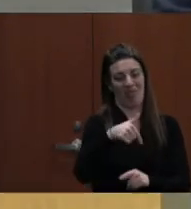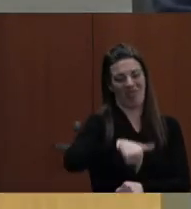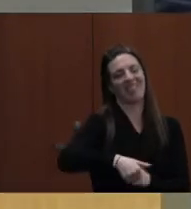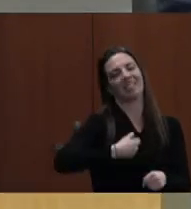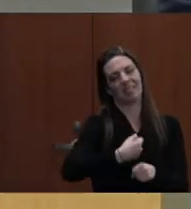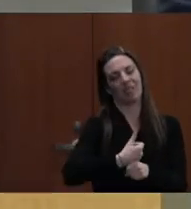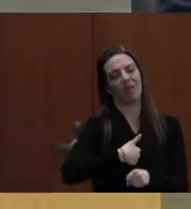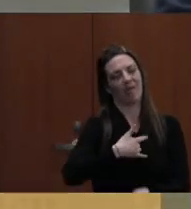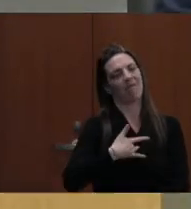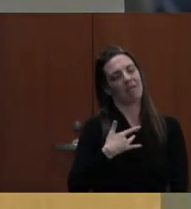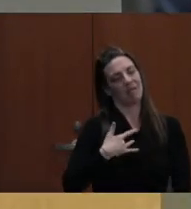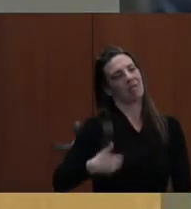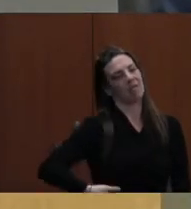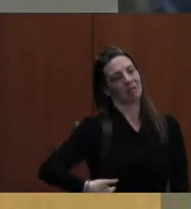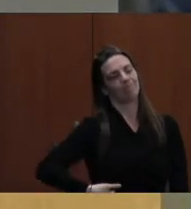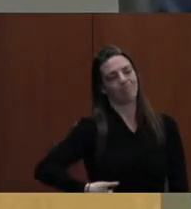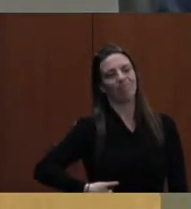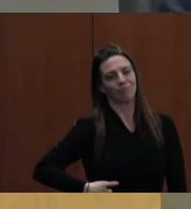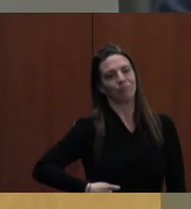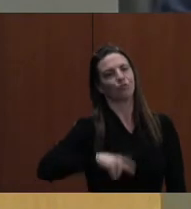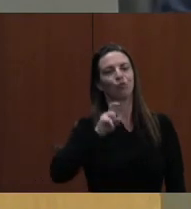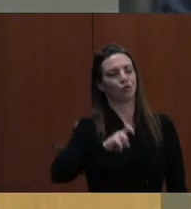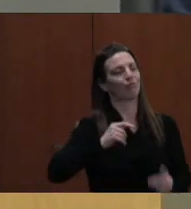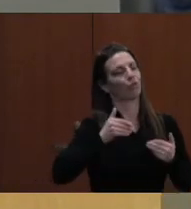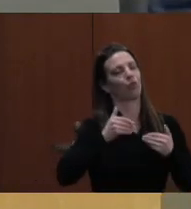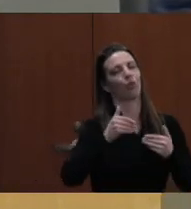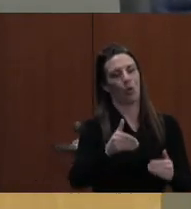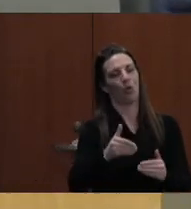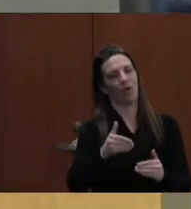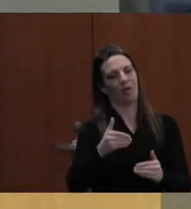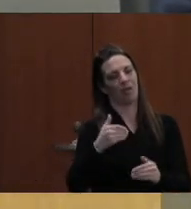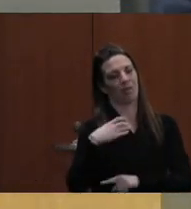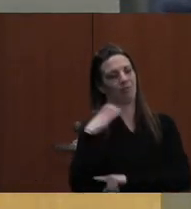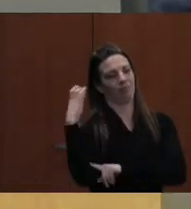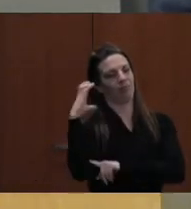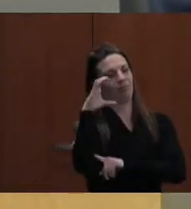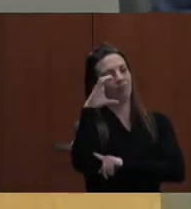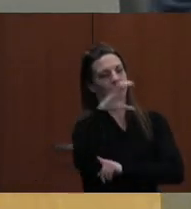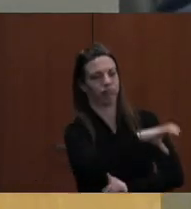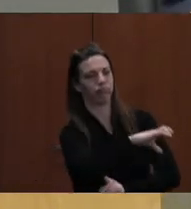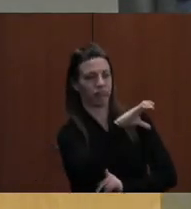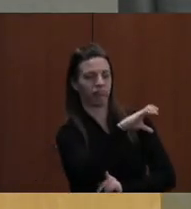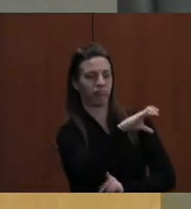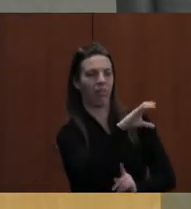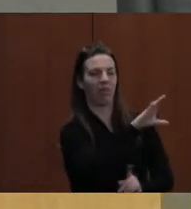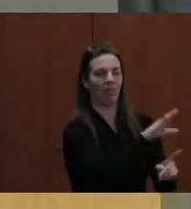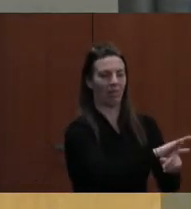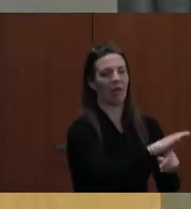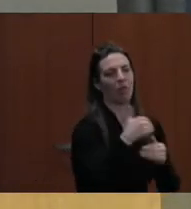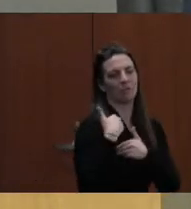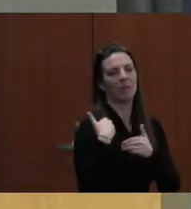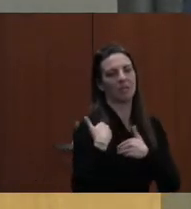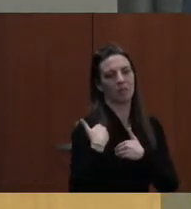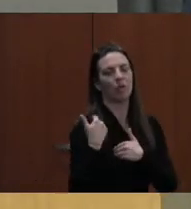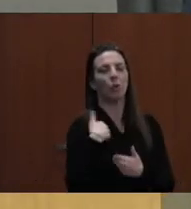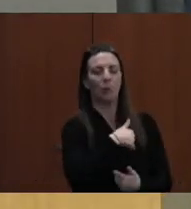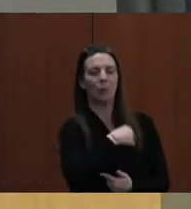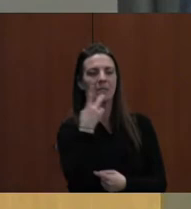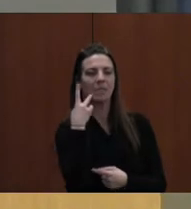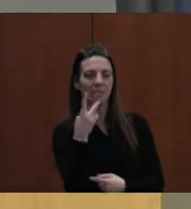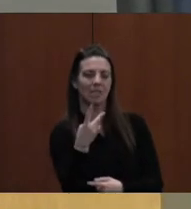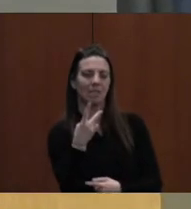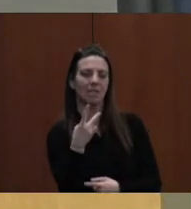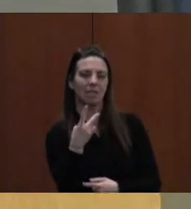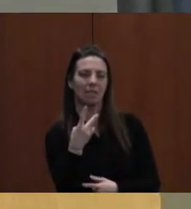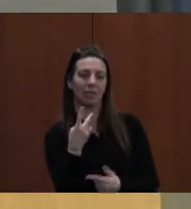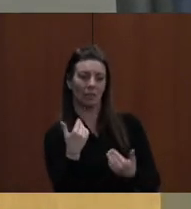THAT THEY SHOULD DO IT IN MANY WAYS, BECAUSE WE SAW THE IMPACT OF, THEY